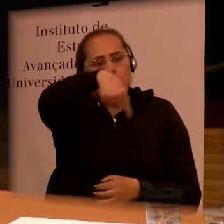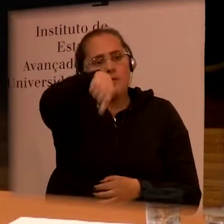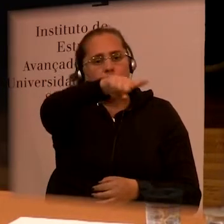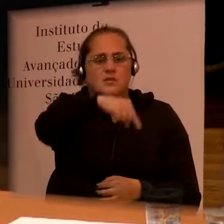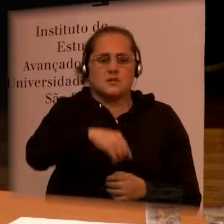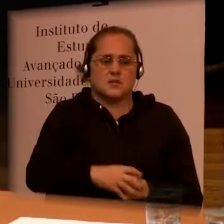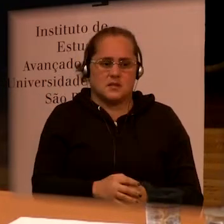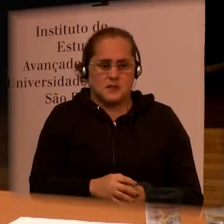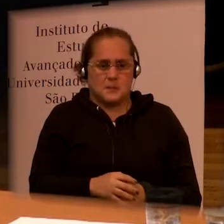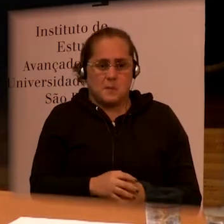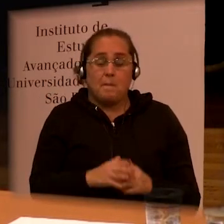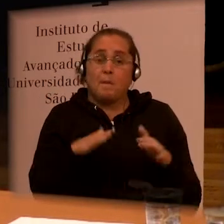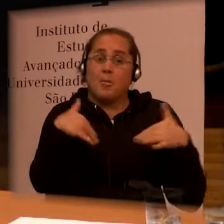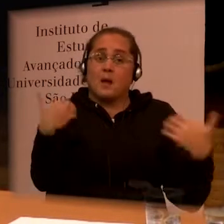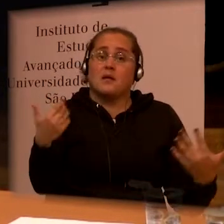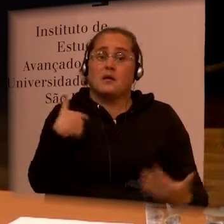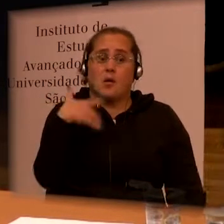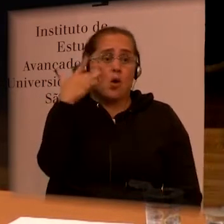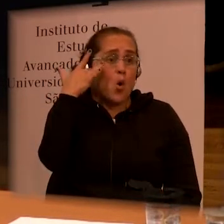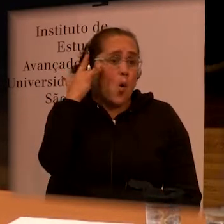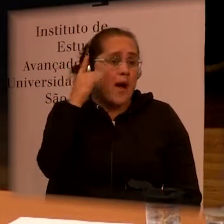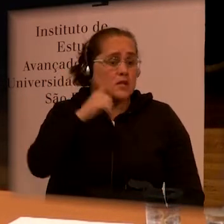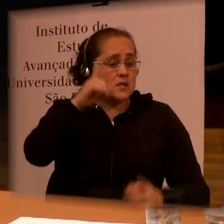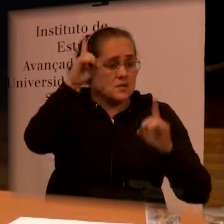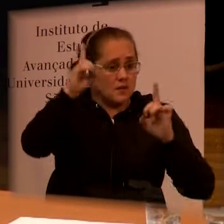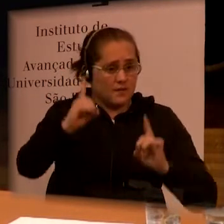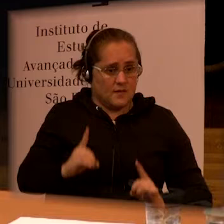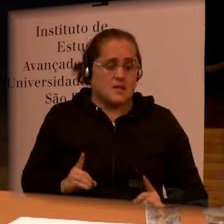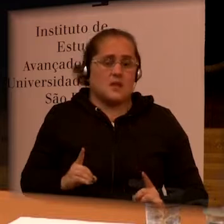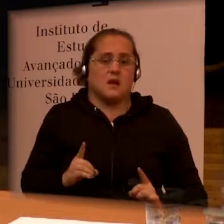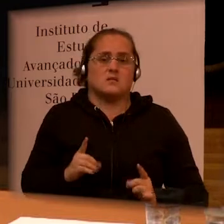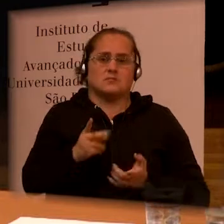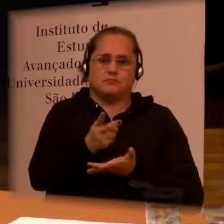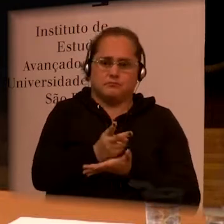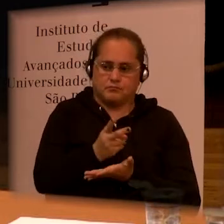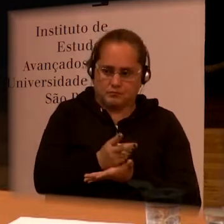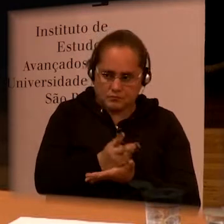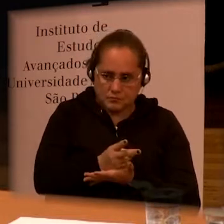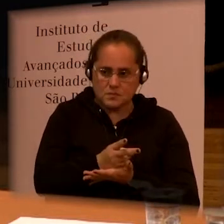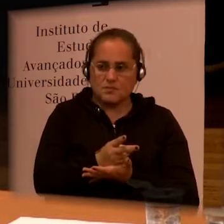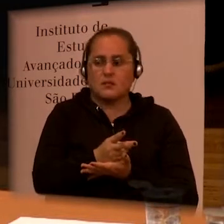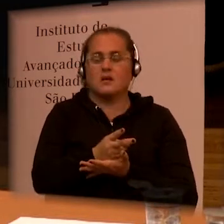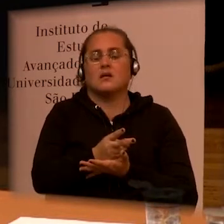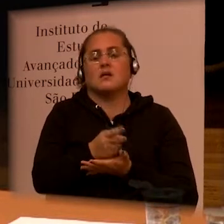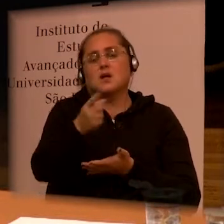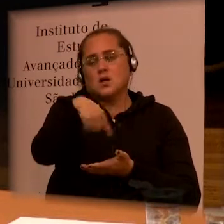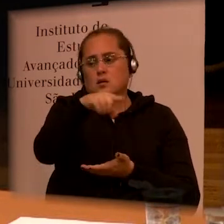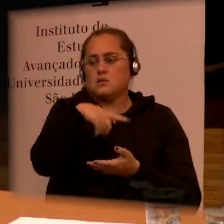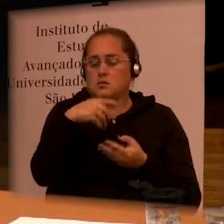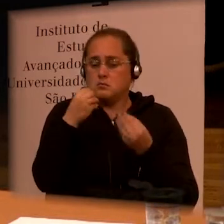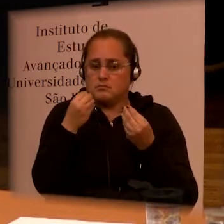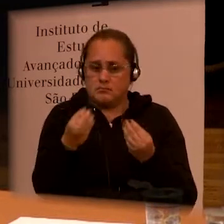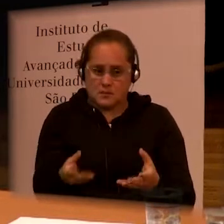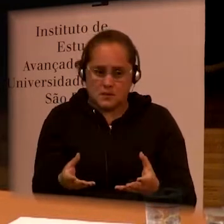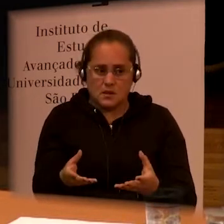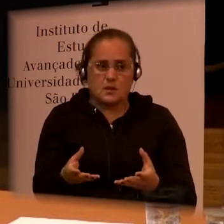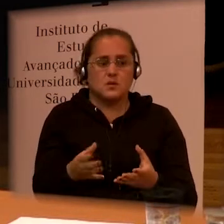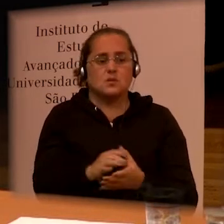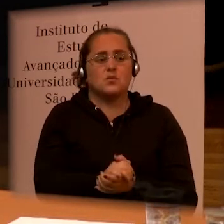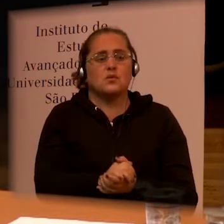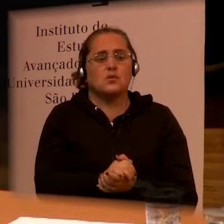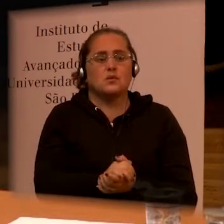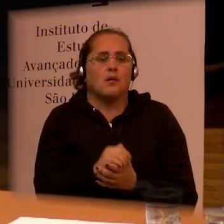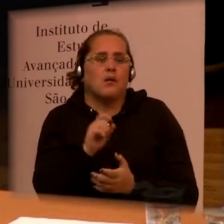disability there's often been a lot of emphasis on looking at problems and looking at barriers and looking at